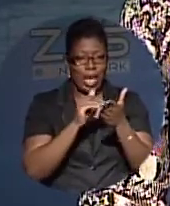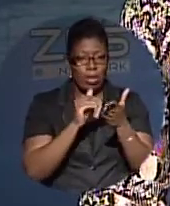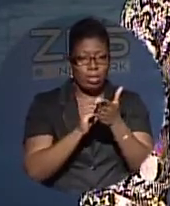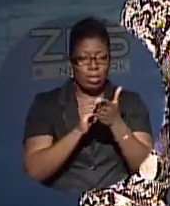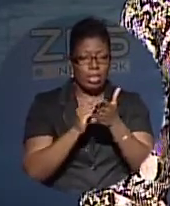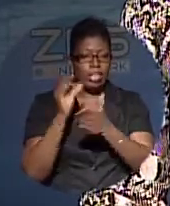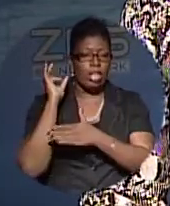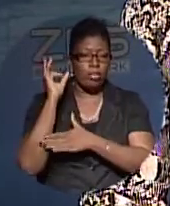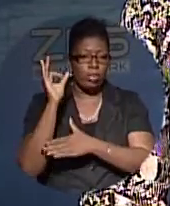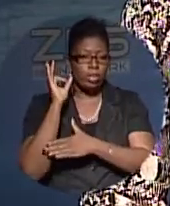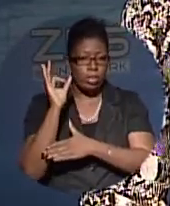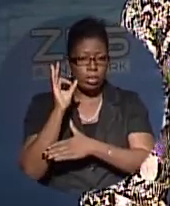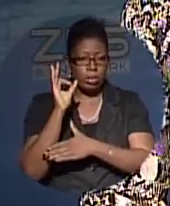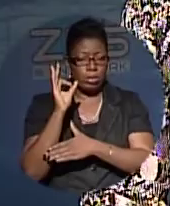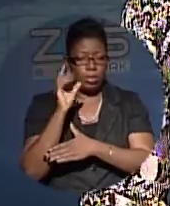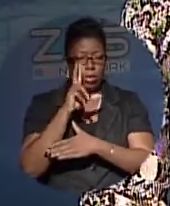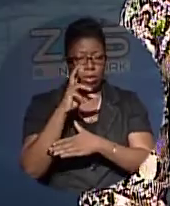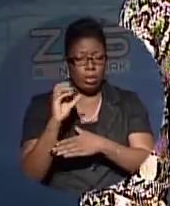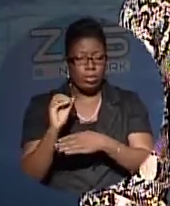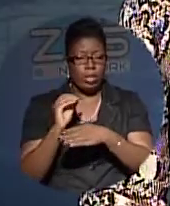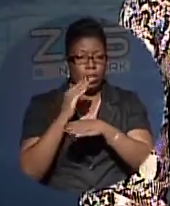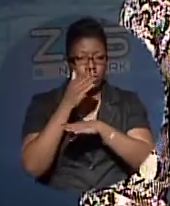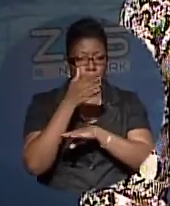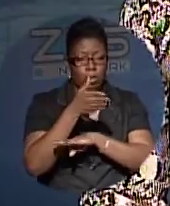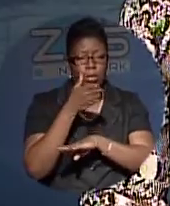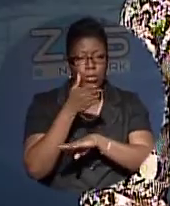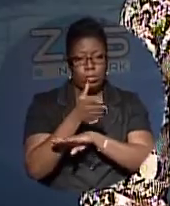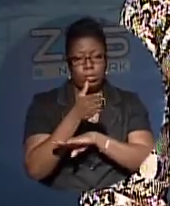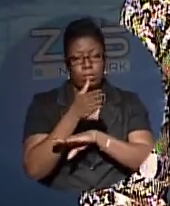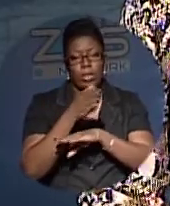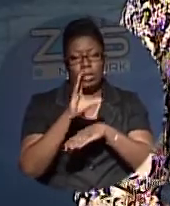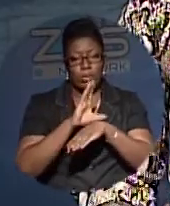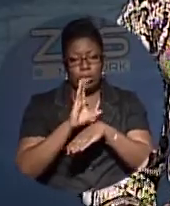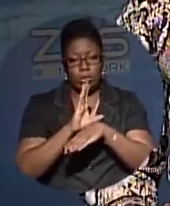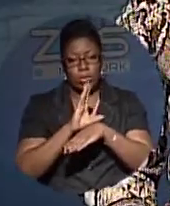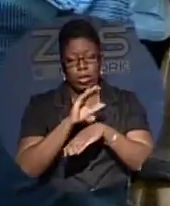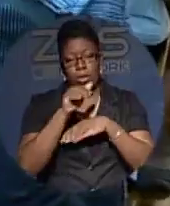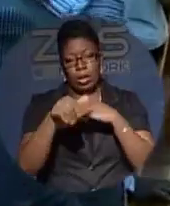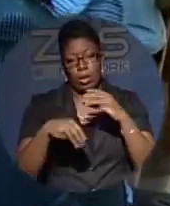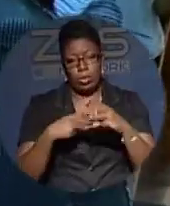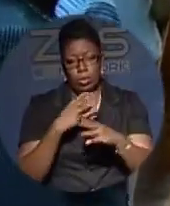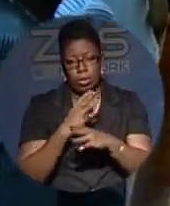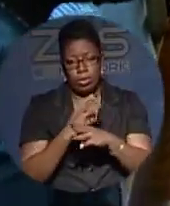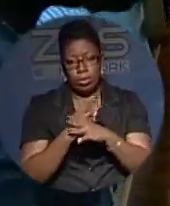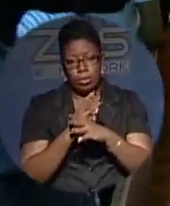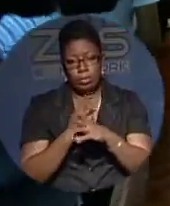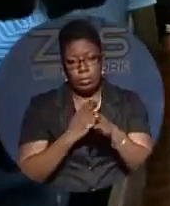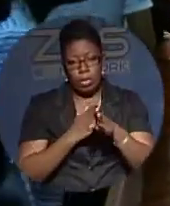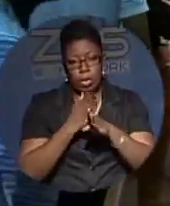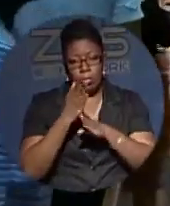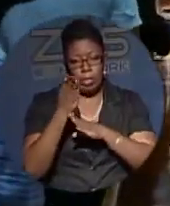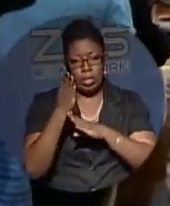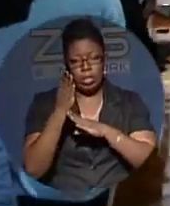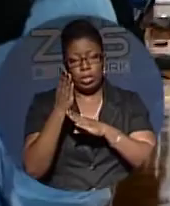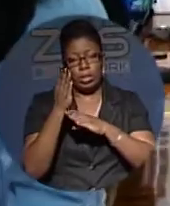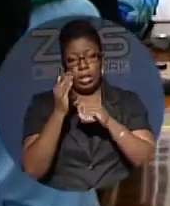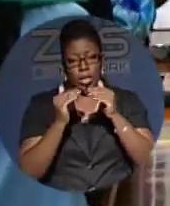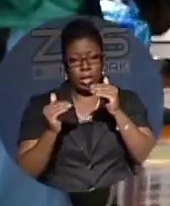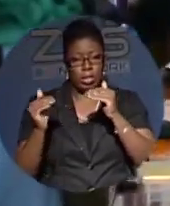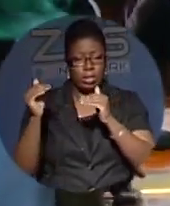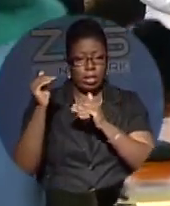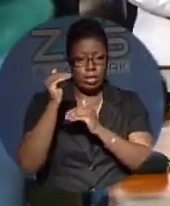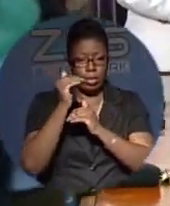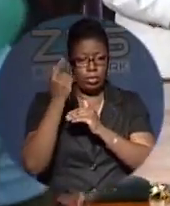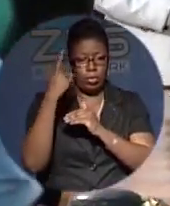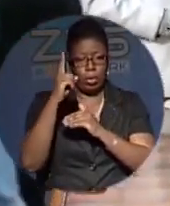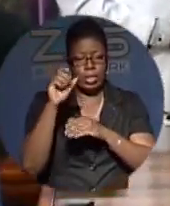some 100 churches around the world are members. Clint Watson has his story. A major ascension to international office for the